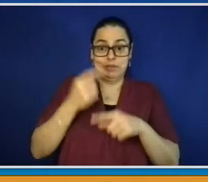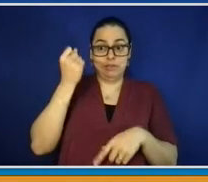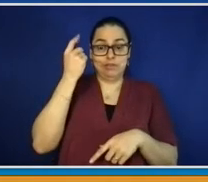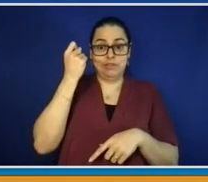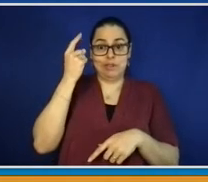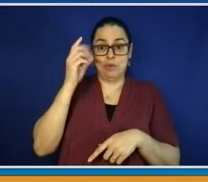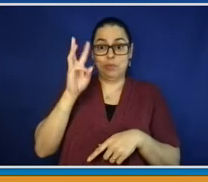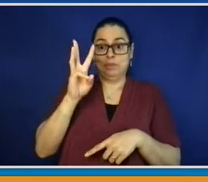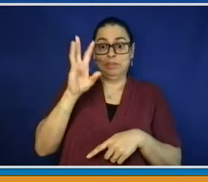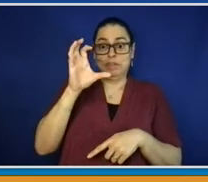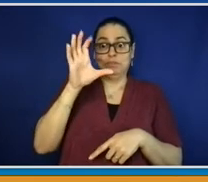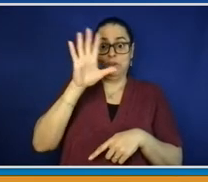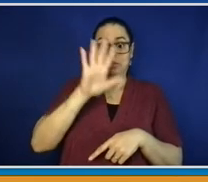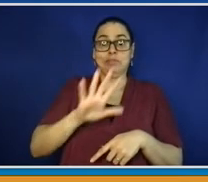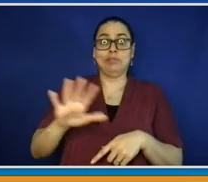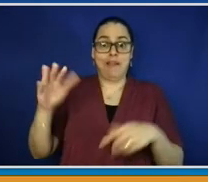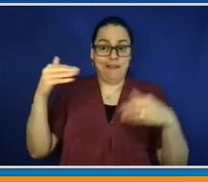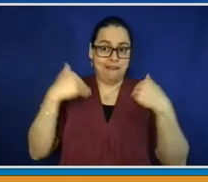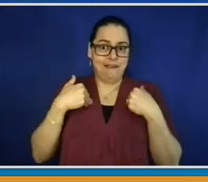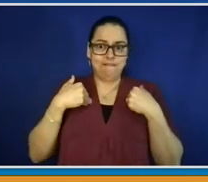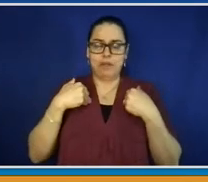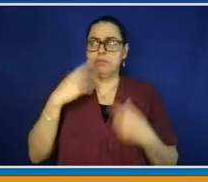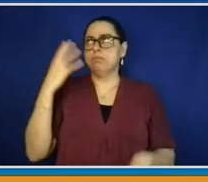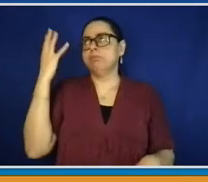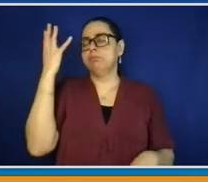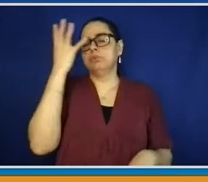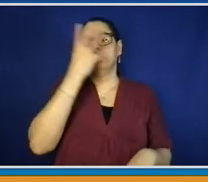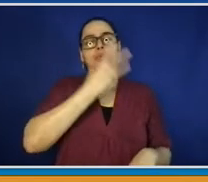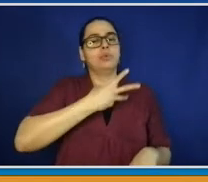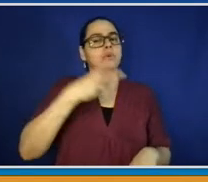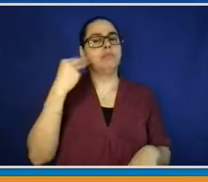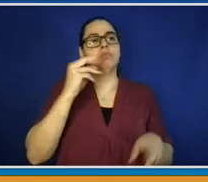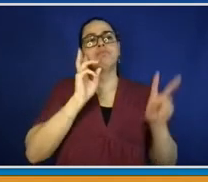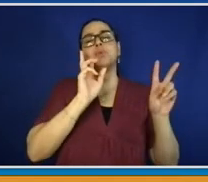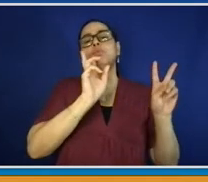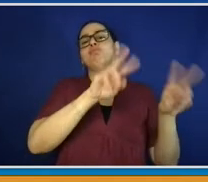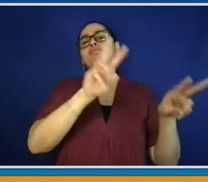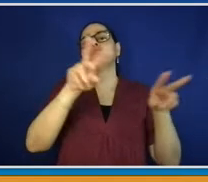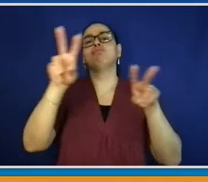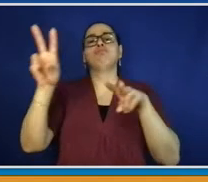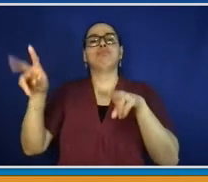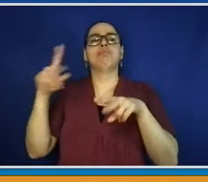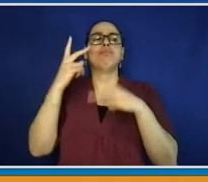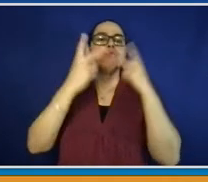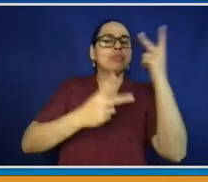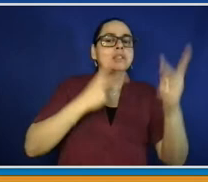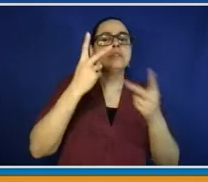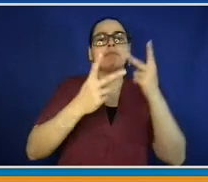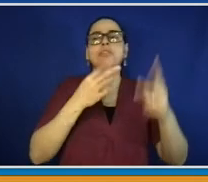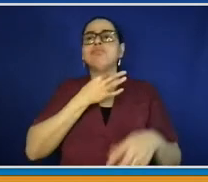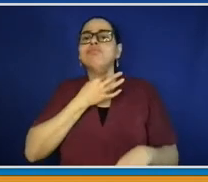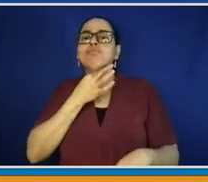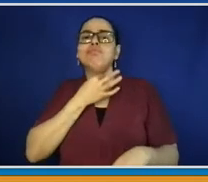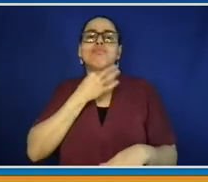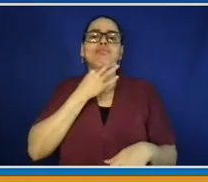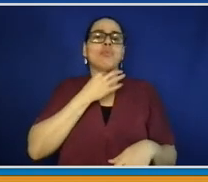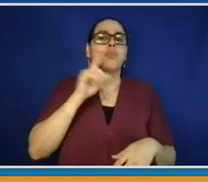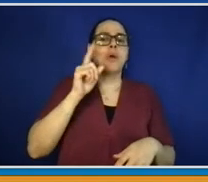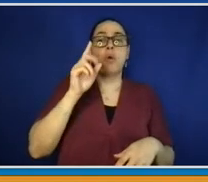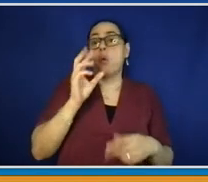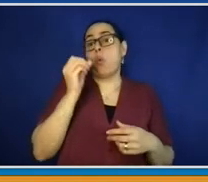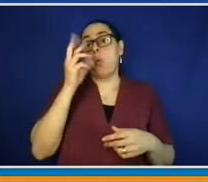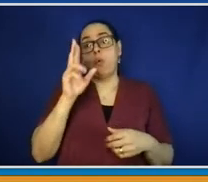tourism purposes, whether you're in the county and want to tour elsewhere in the county or if you're coming into the city and you want to come up to the Hudson Valley.